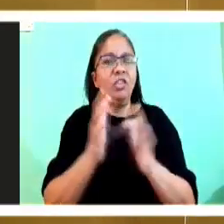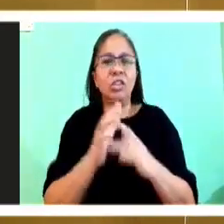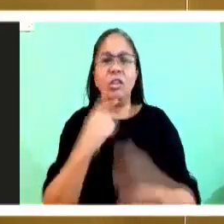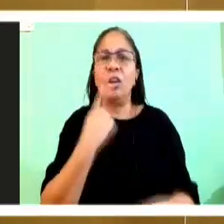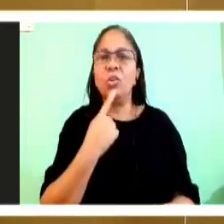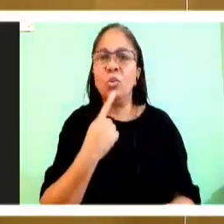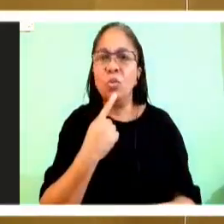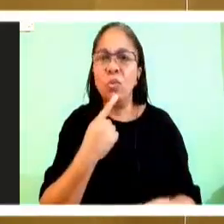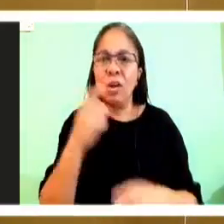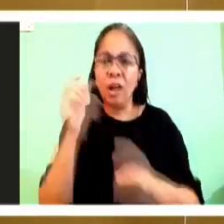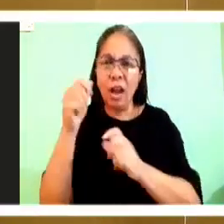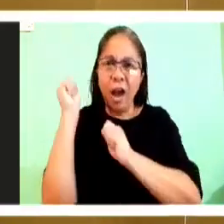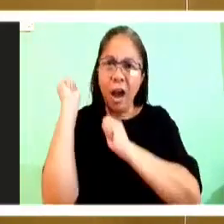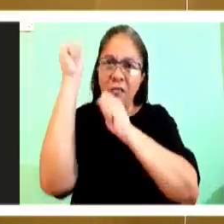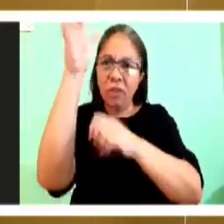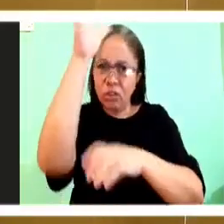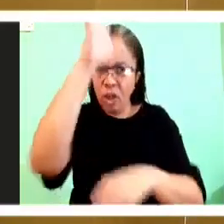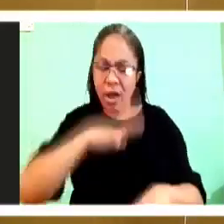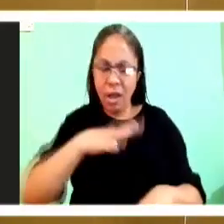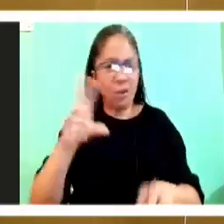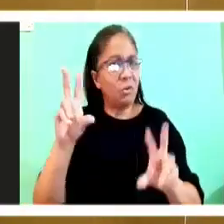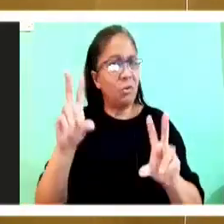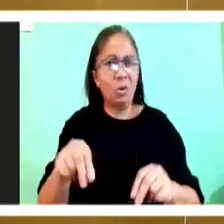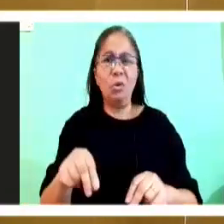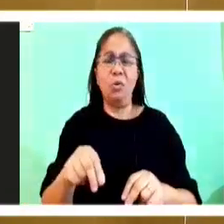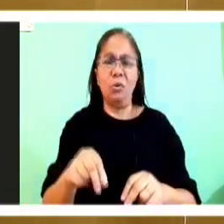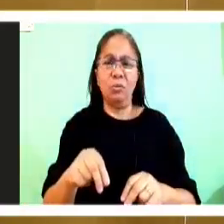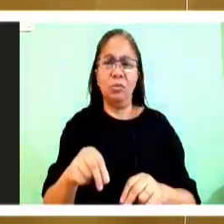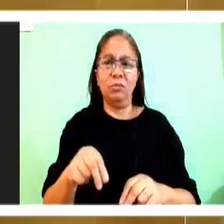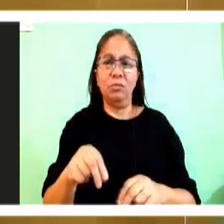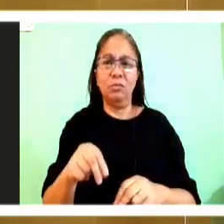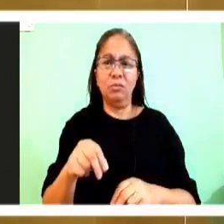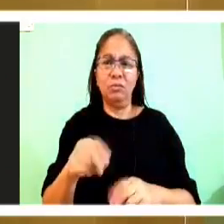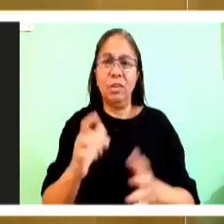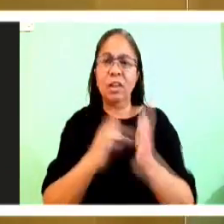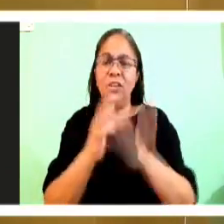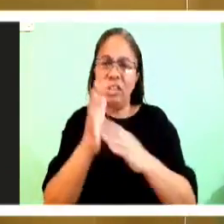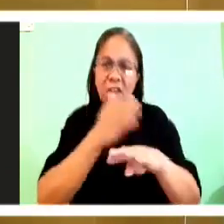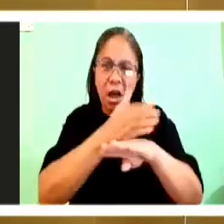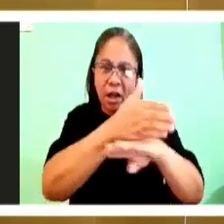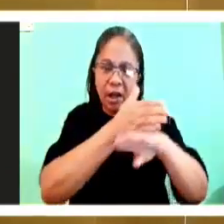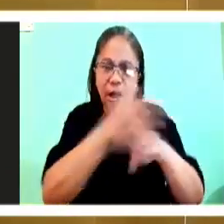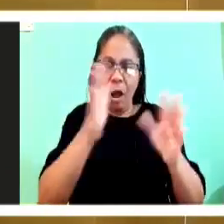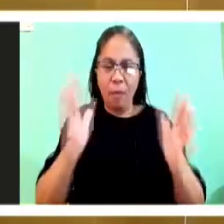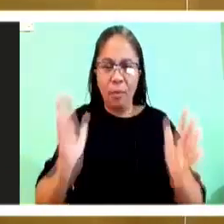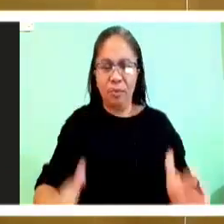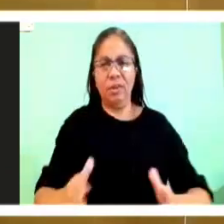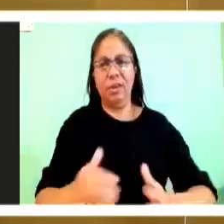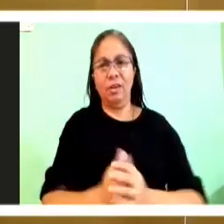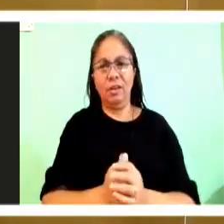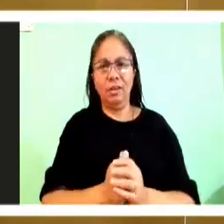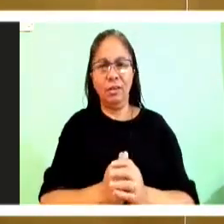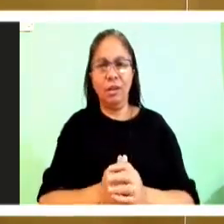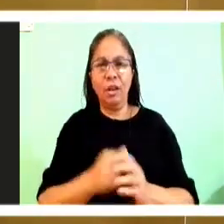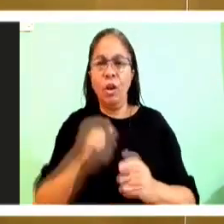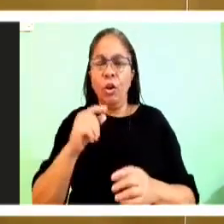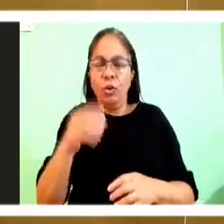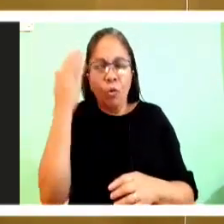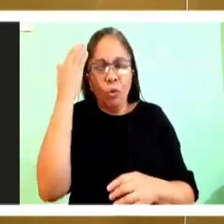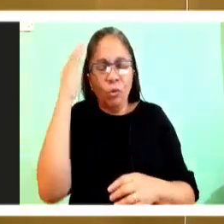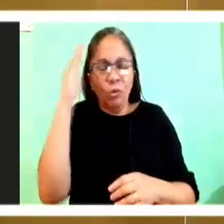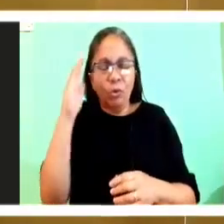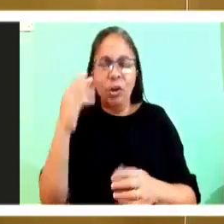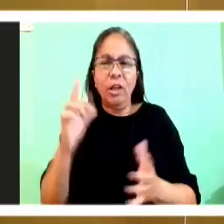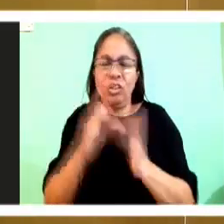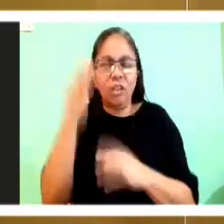And Simon is a professional fisherman. You ever tell a professional tradesman how to do his trade and get a straight answer back from him?